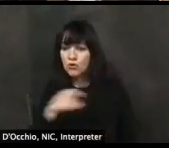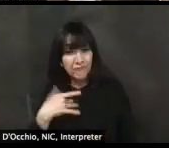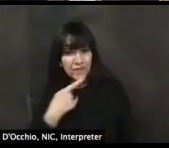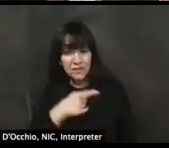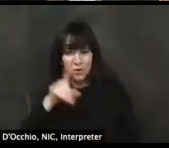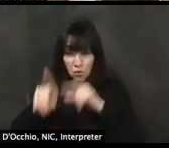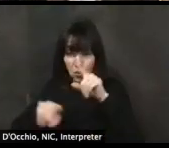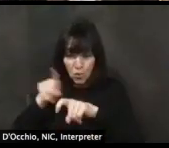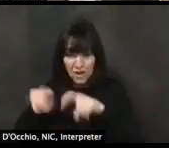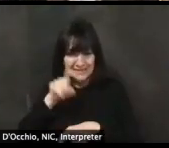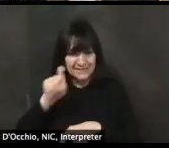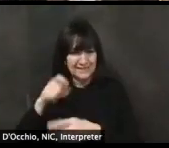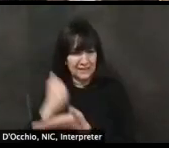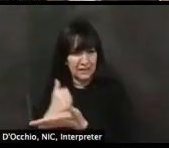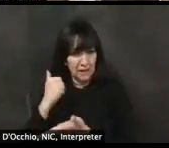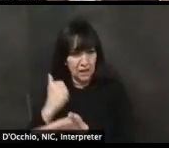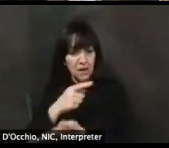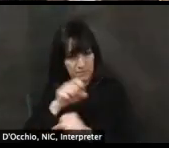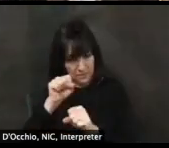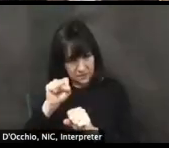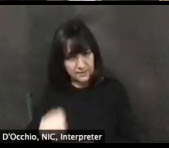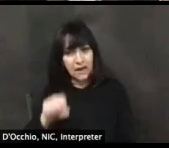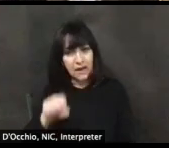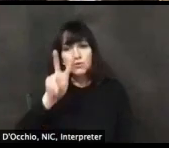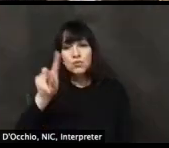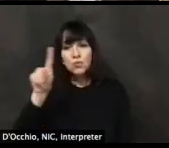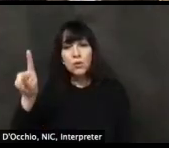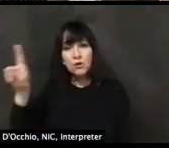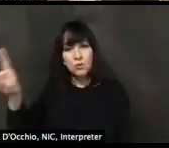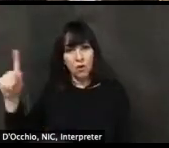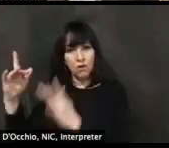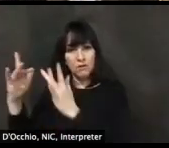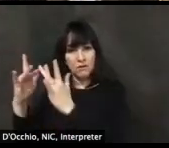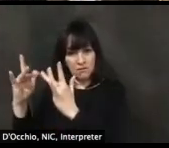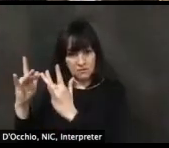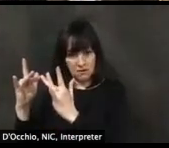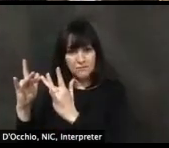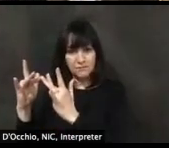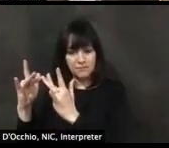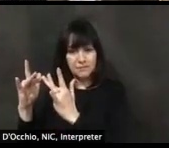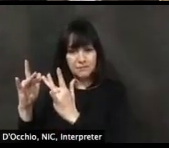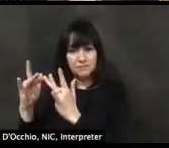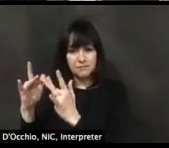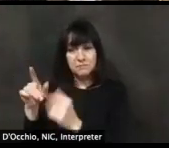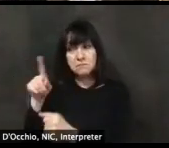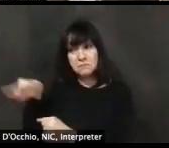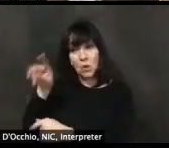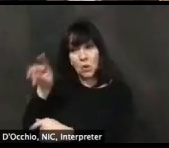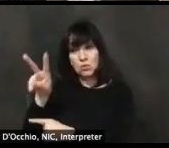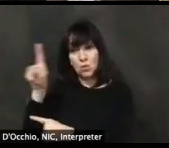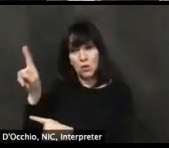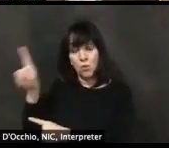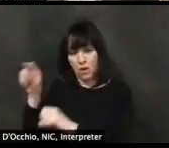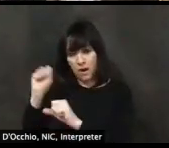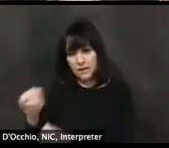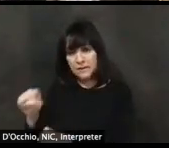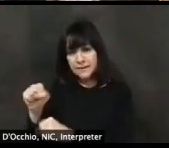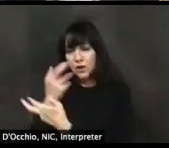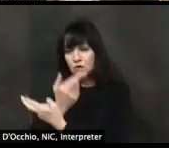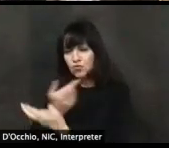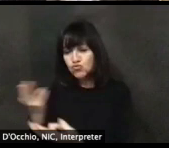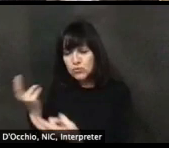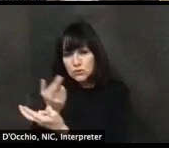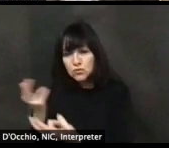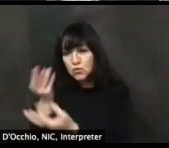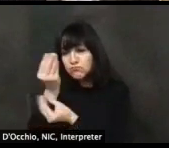assistance, you know, you can dial our two one one line, uh, where they can also connect you to, uh, additional staff at the call center